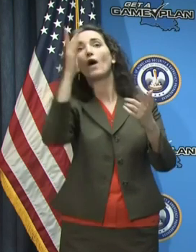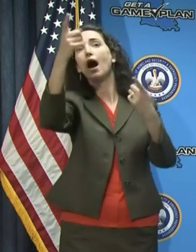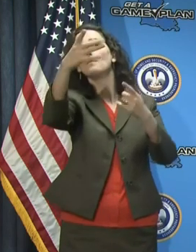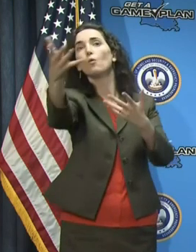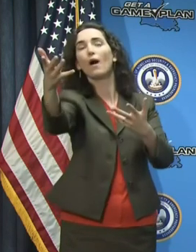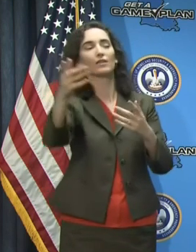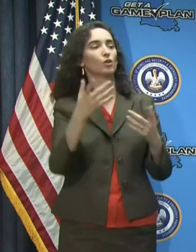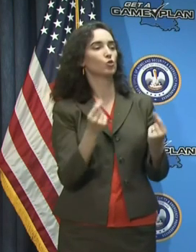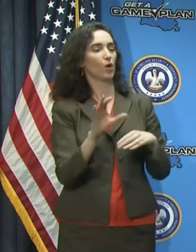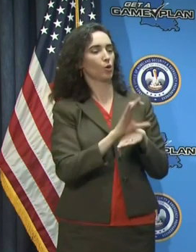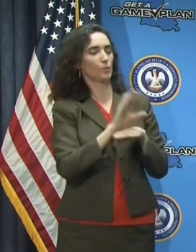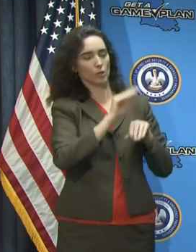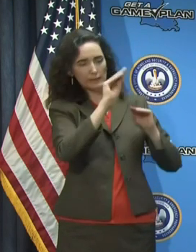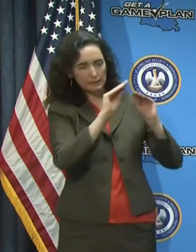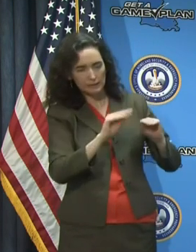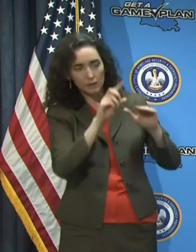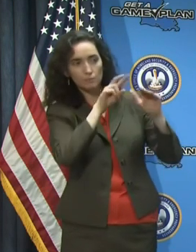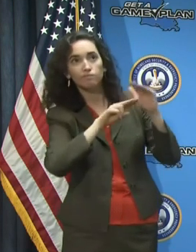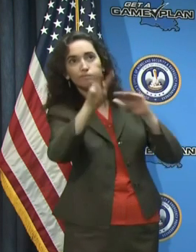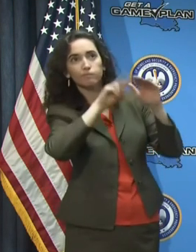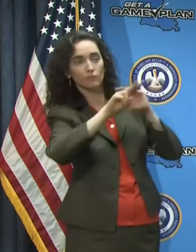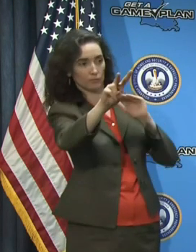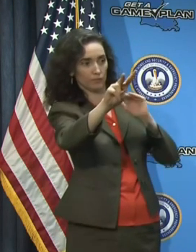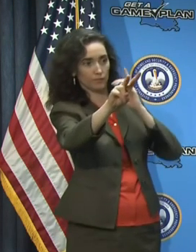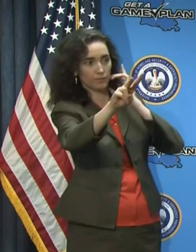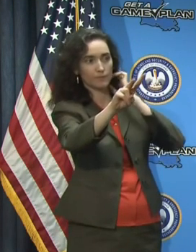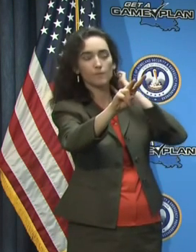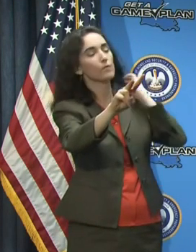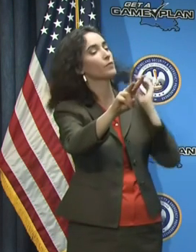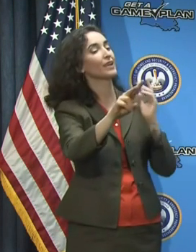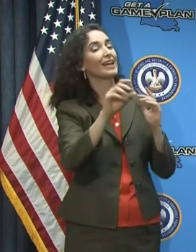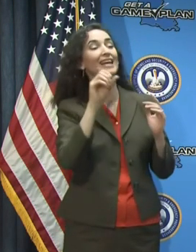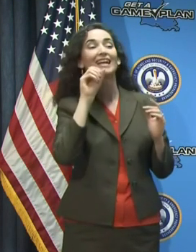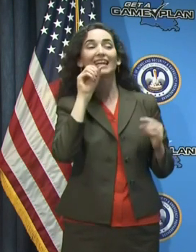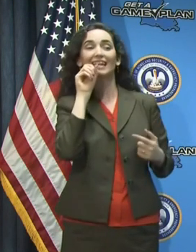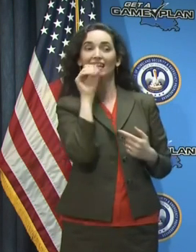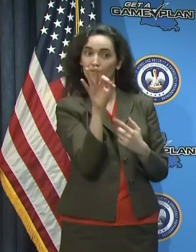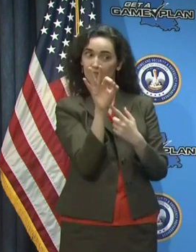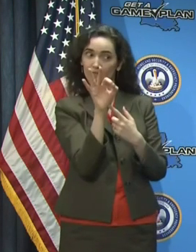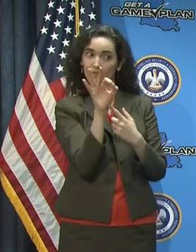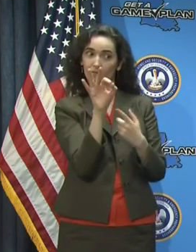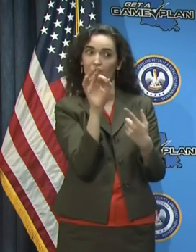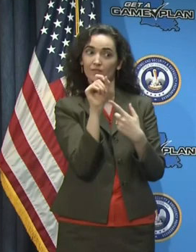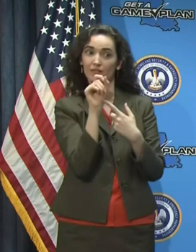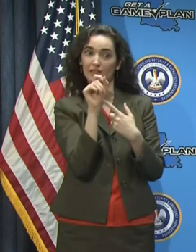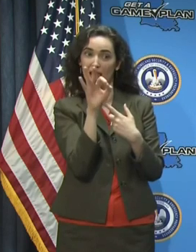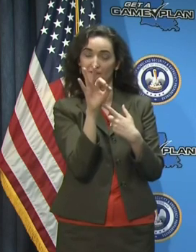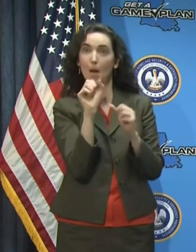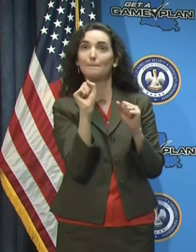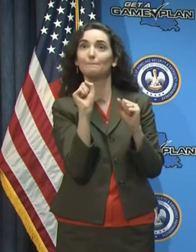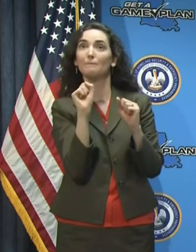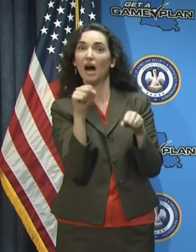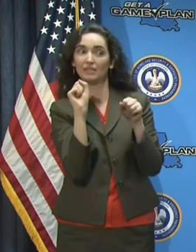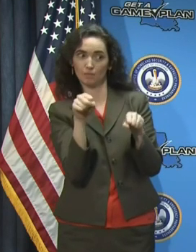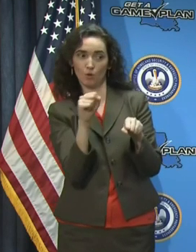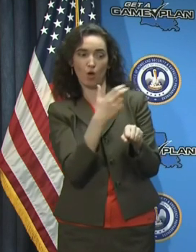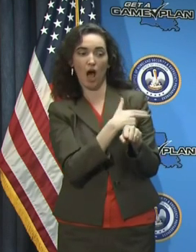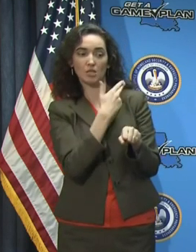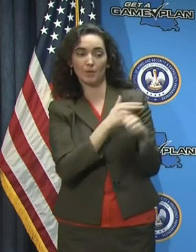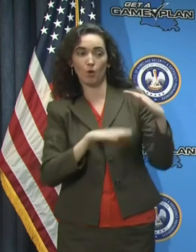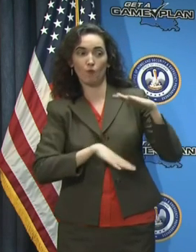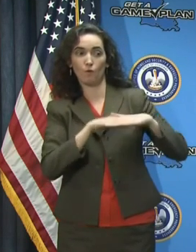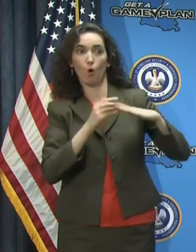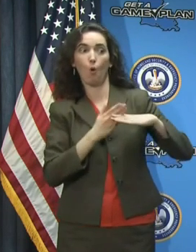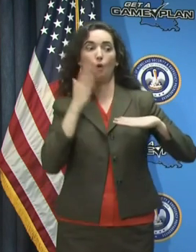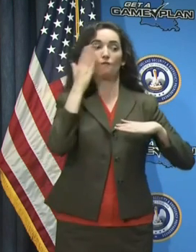normalize. The governor says Baton Rouge, though, is benefiting from the fact that the separation policy was already in effect as cases began to grow